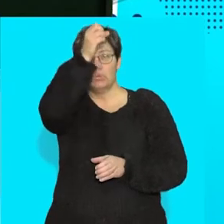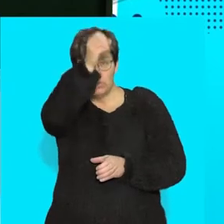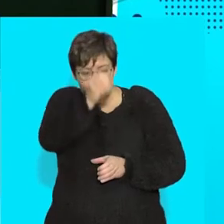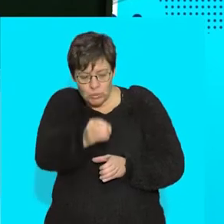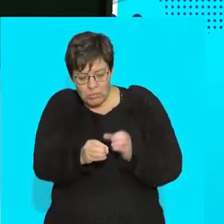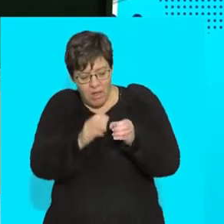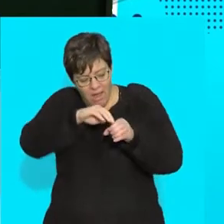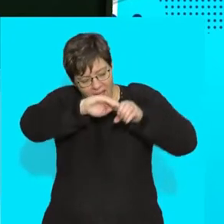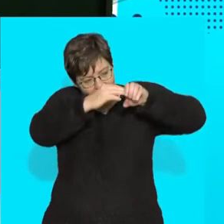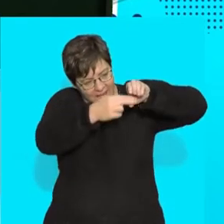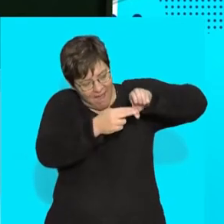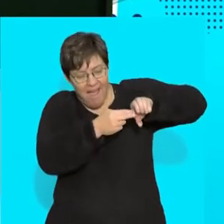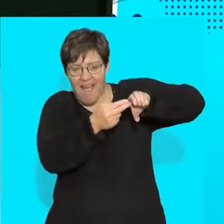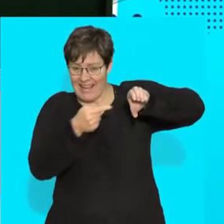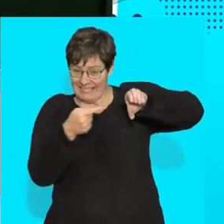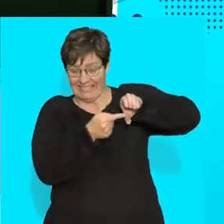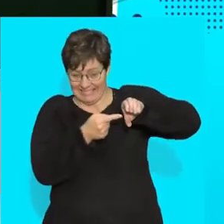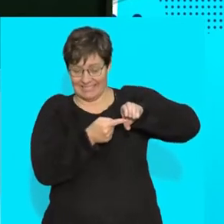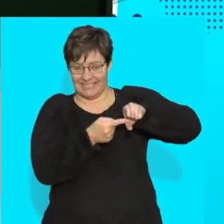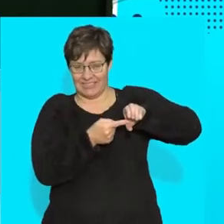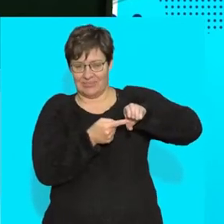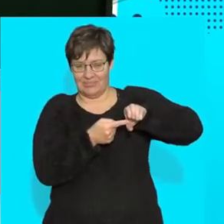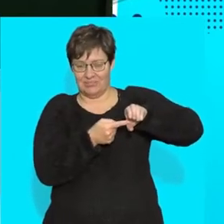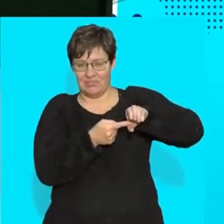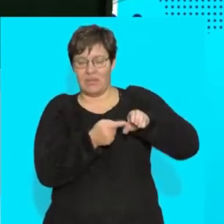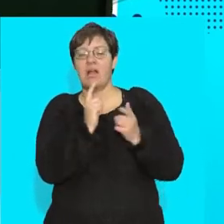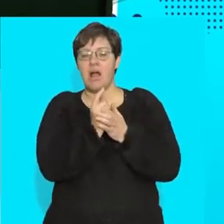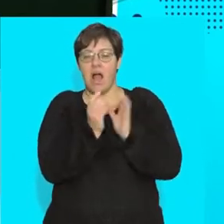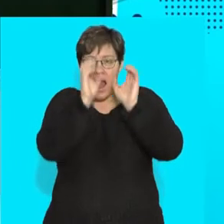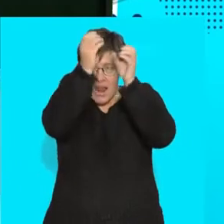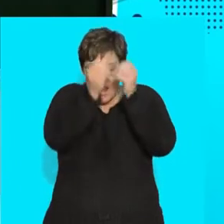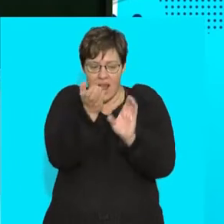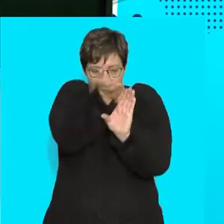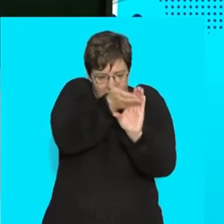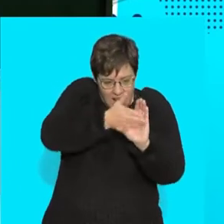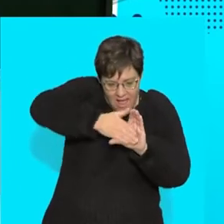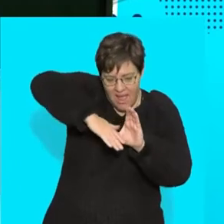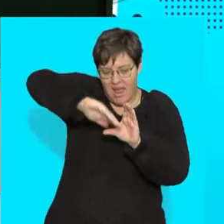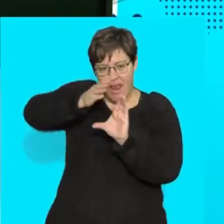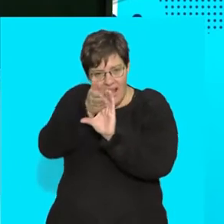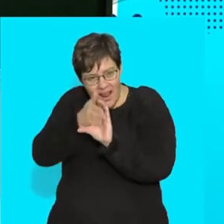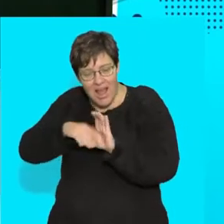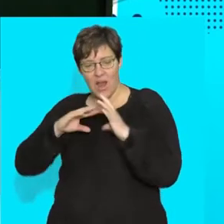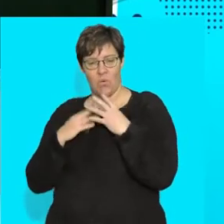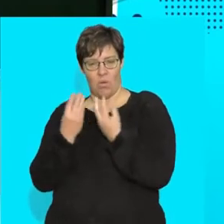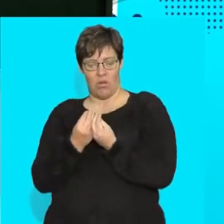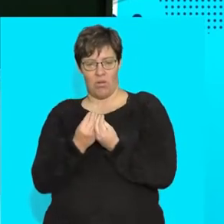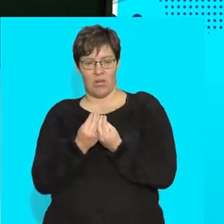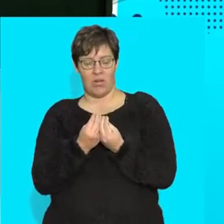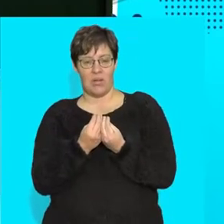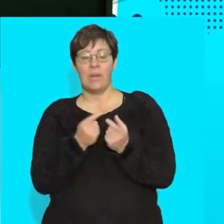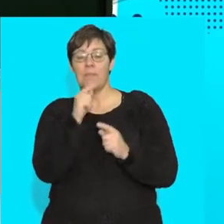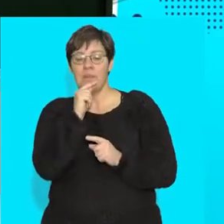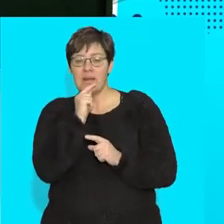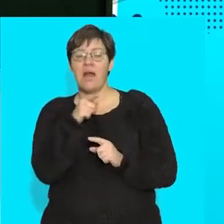tubes. That is what I mean by epithelial tissue. They line everything, right? So they're the